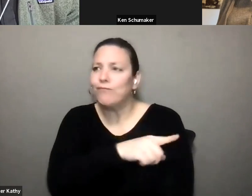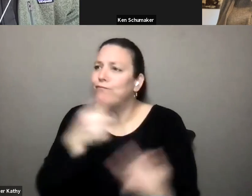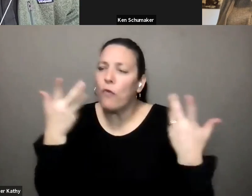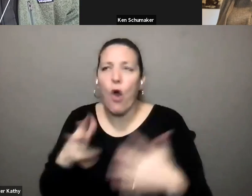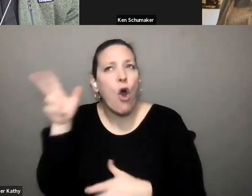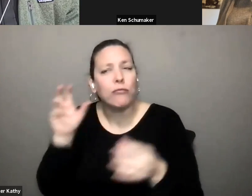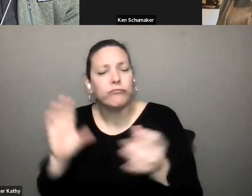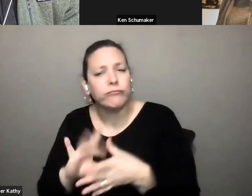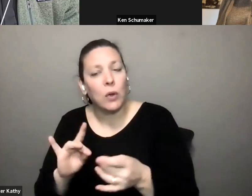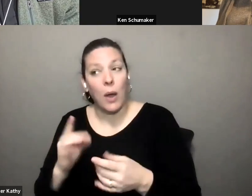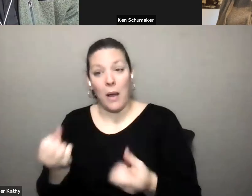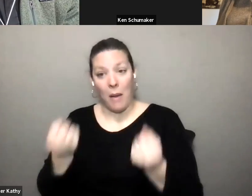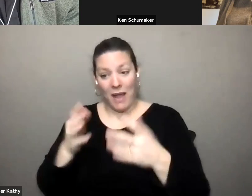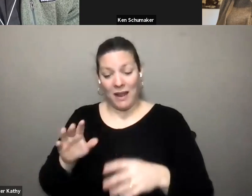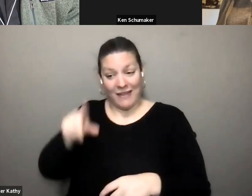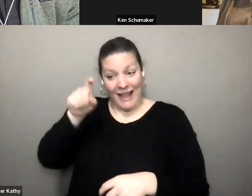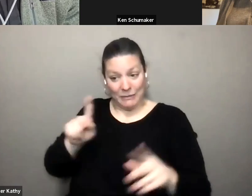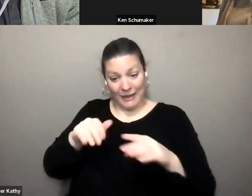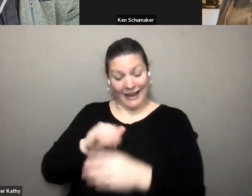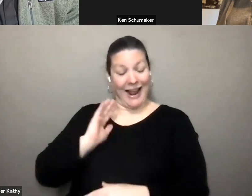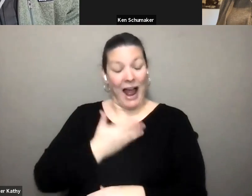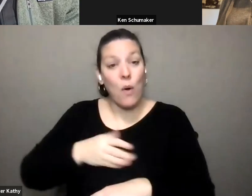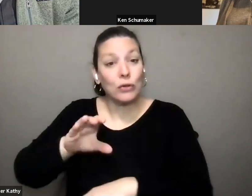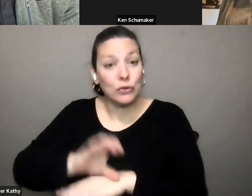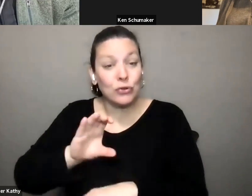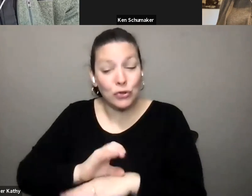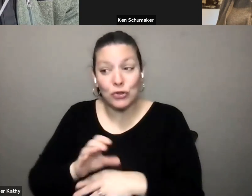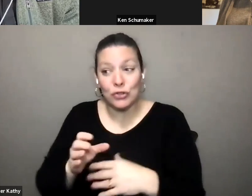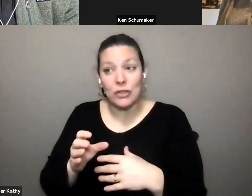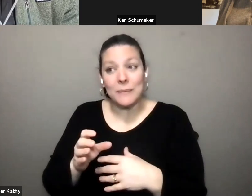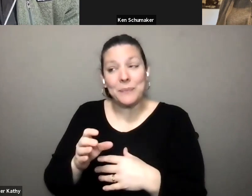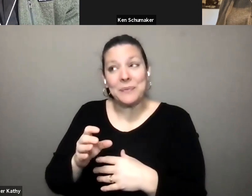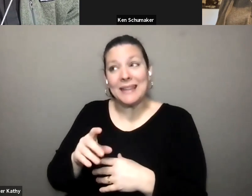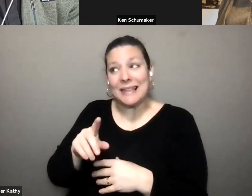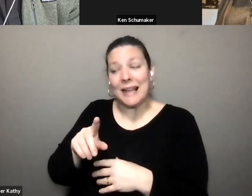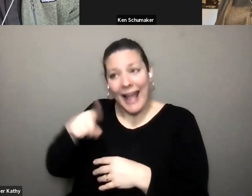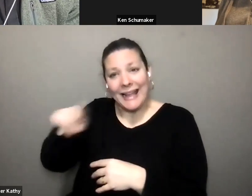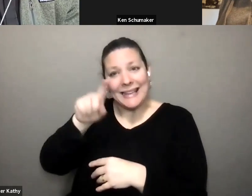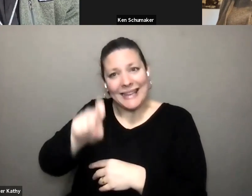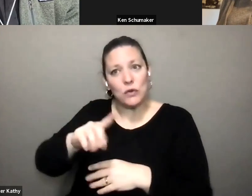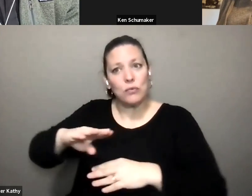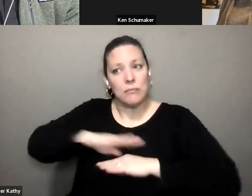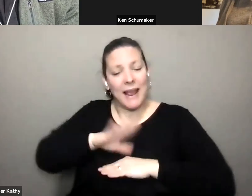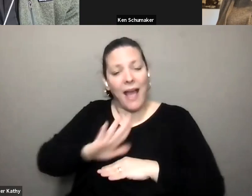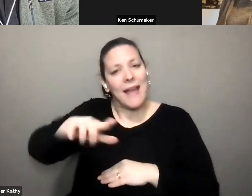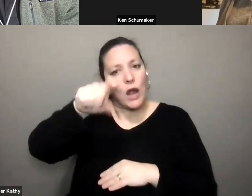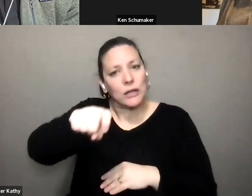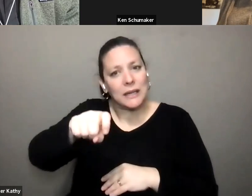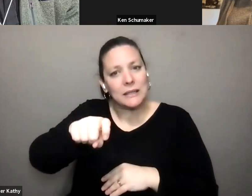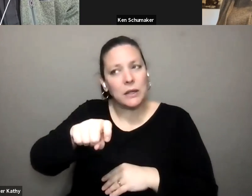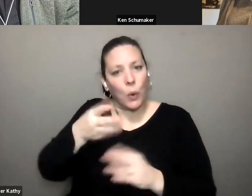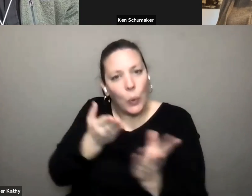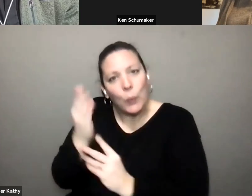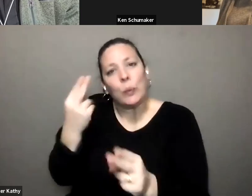people of our church that can be need to be met by their use of tarda